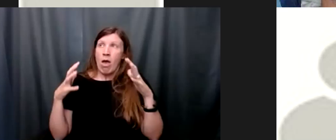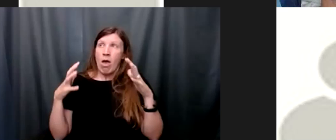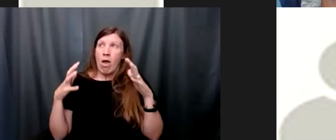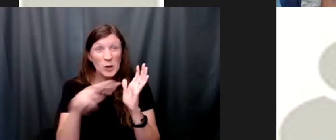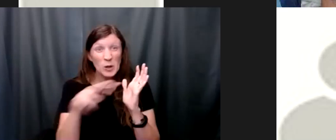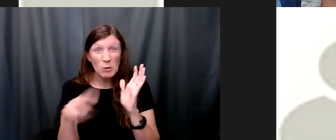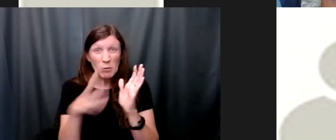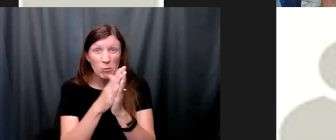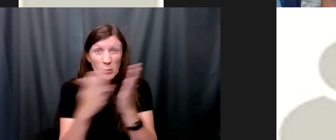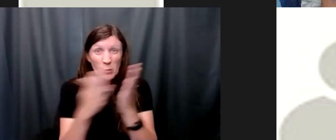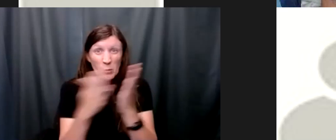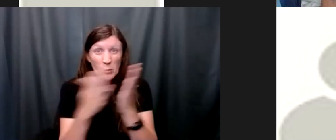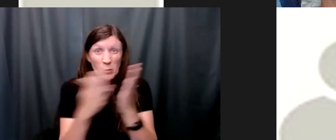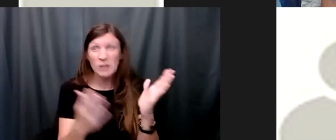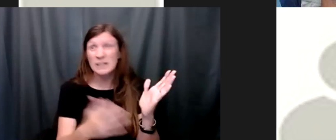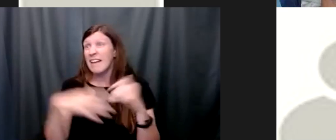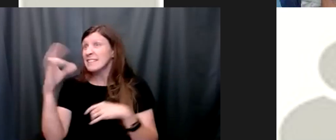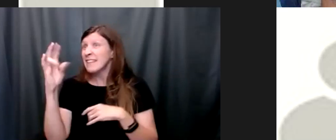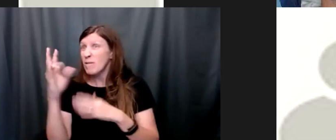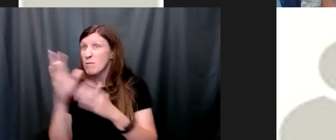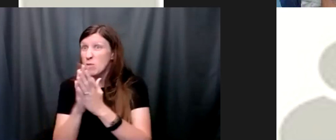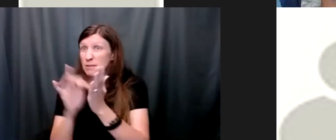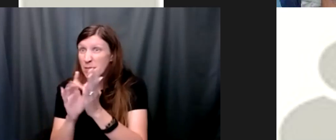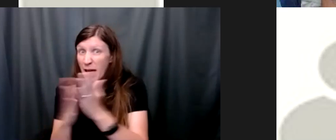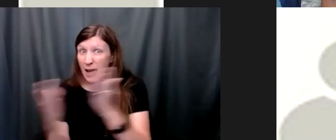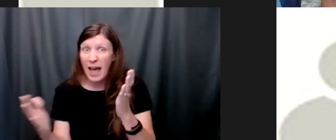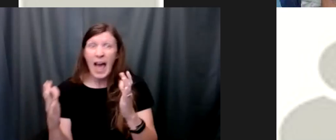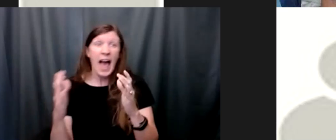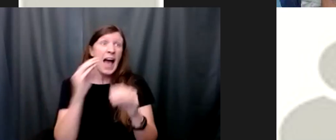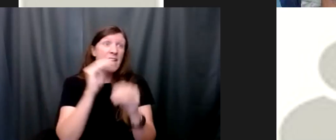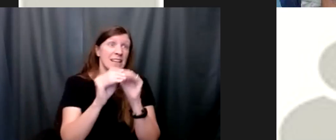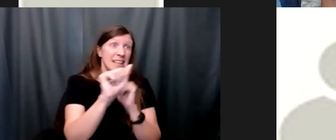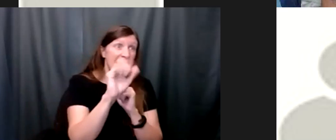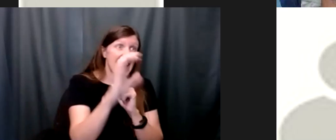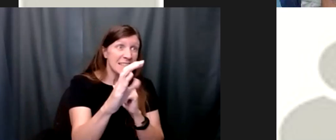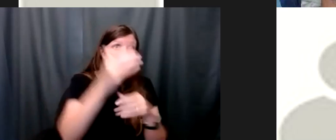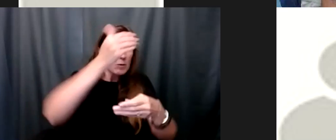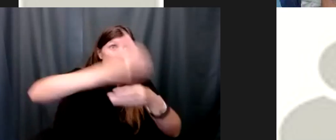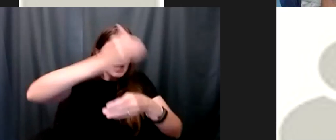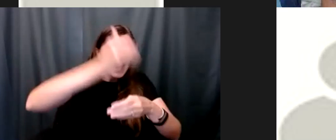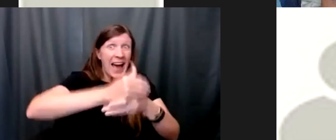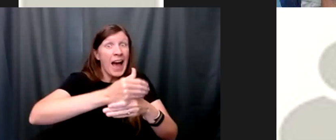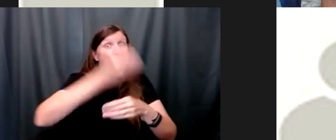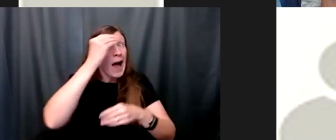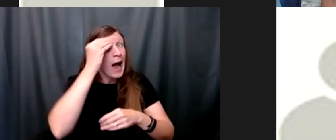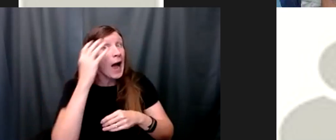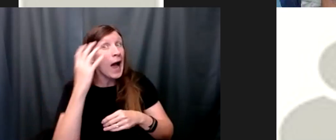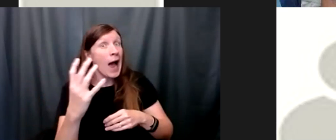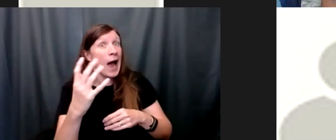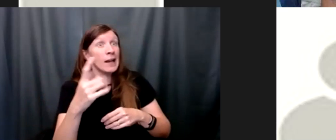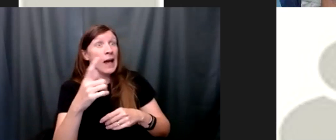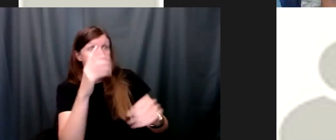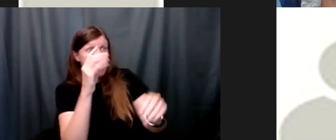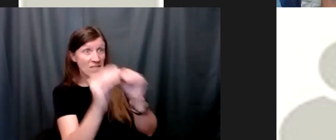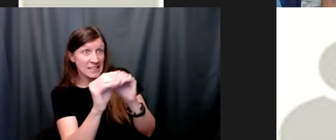on my reading list i fixed the ac window unit i even went through physical therapy after hurting my back